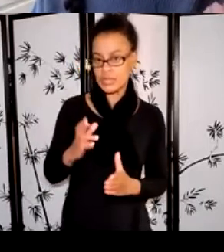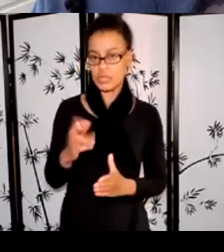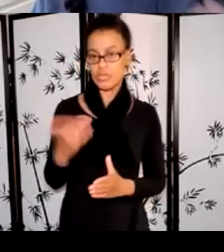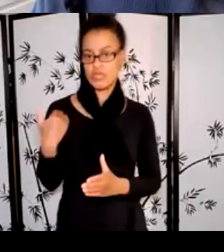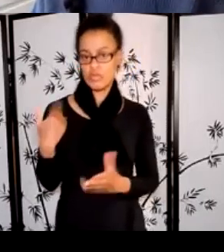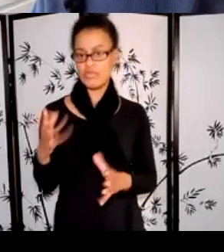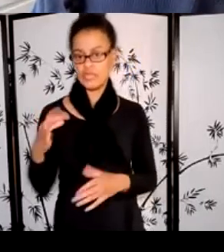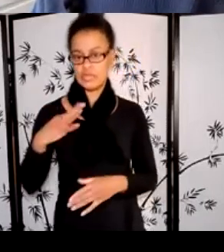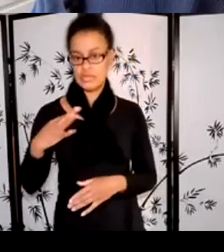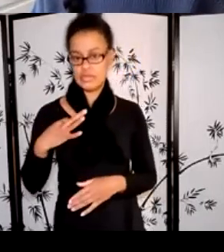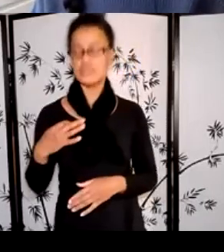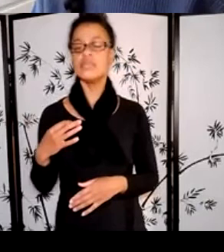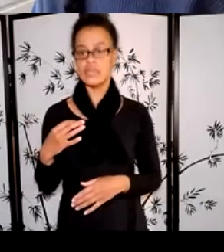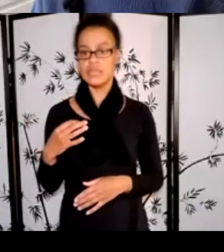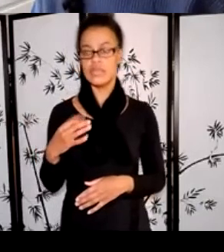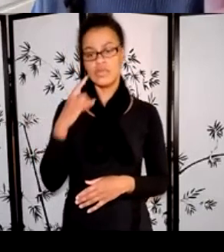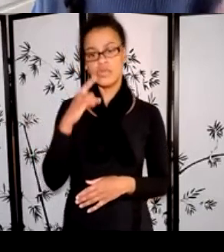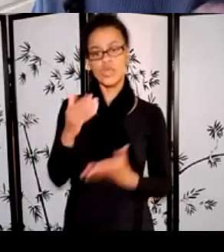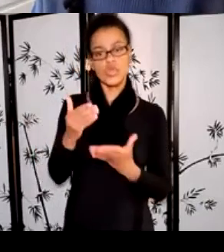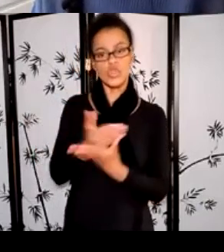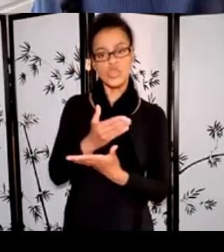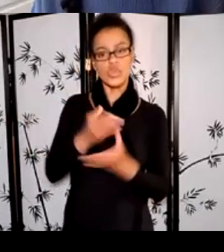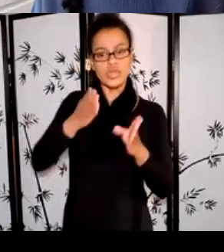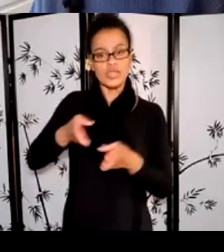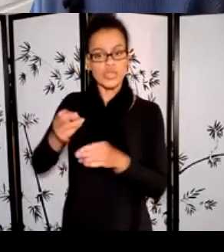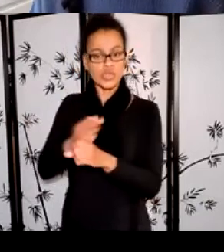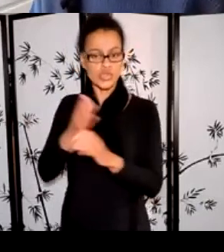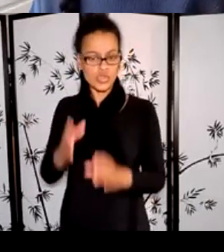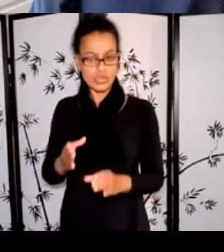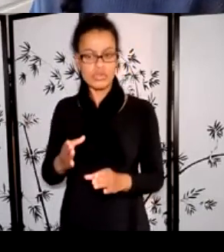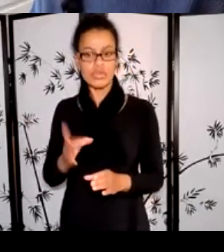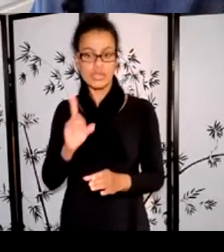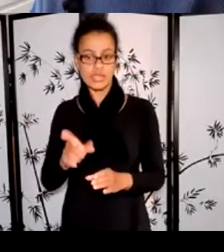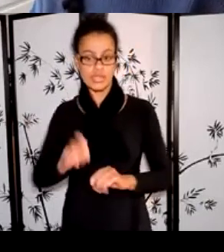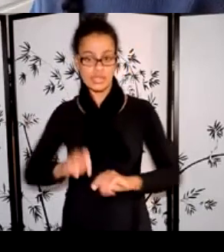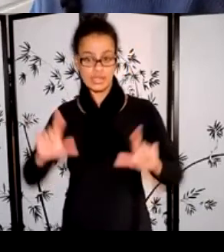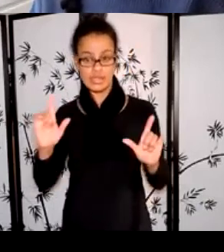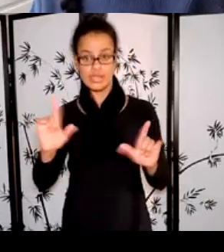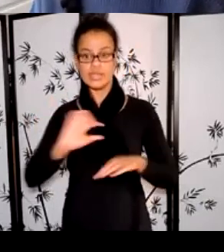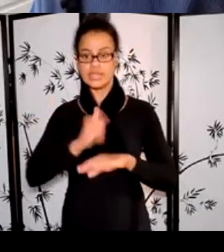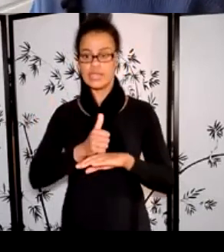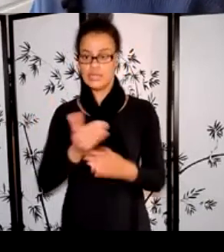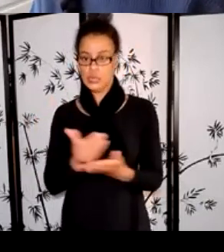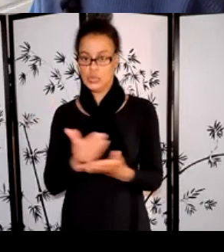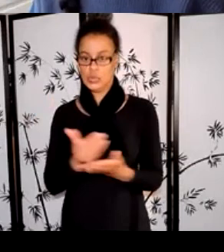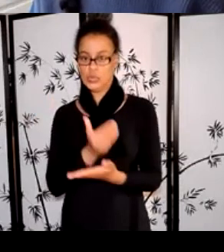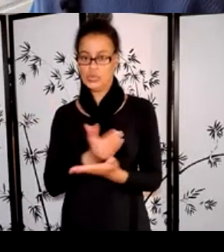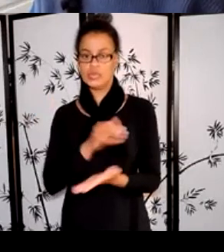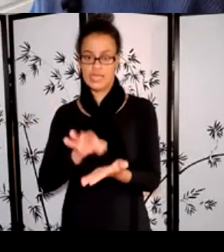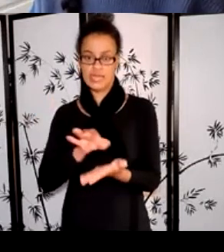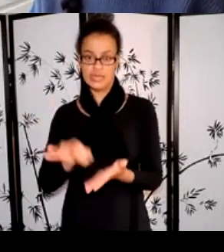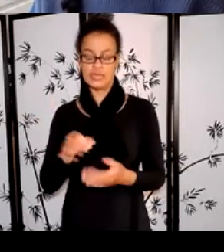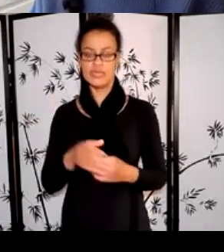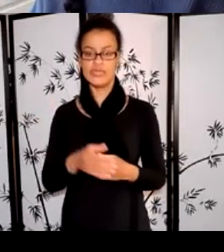you will visit the new website and create a brand new account. If you have questions or issues doing this, please reach out to